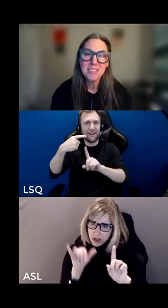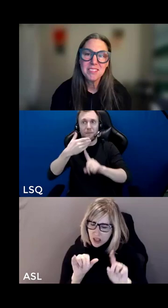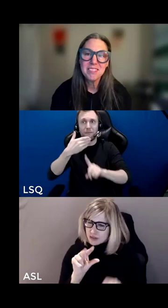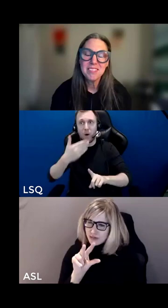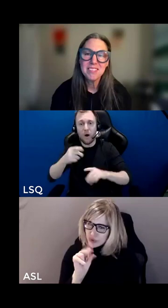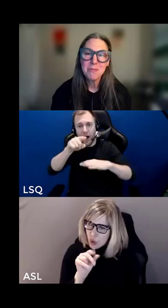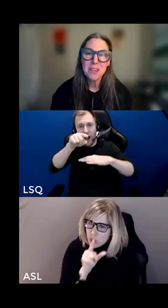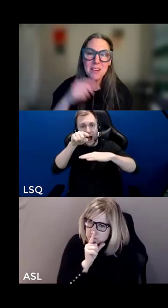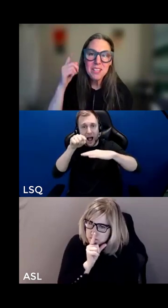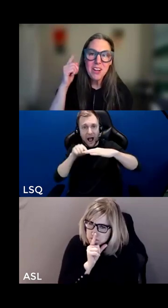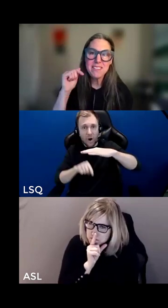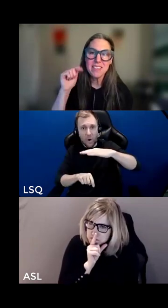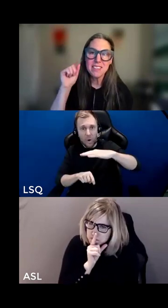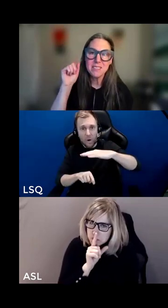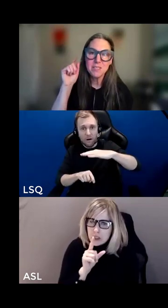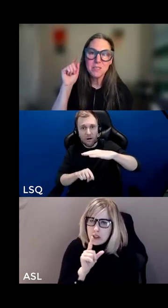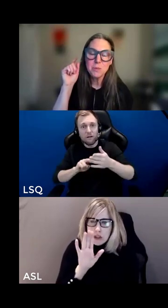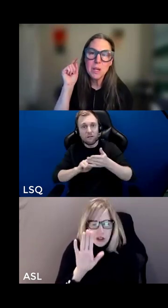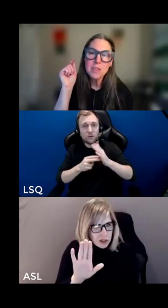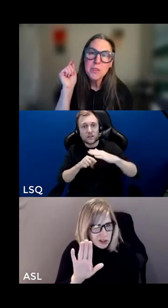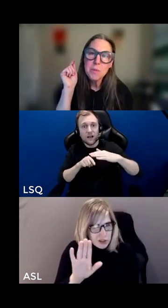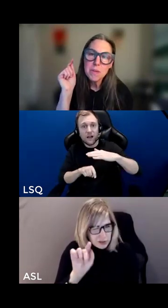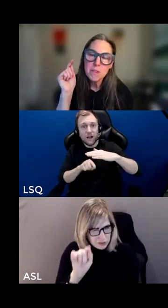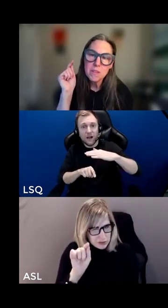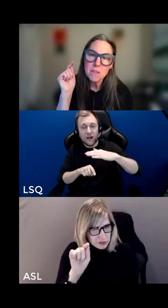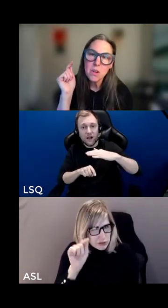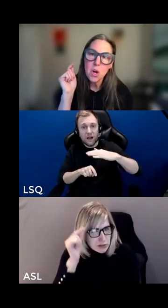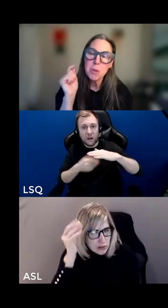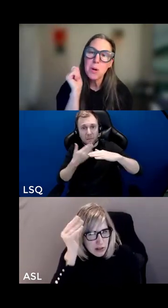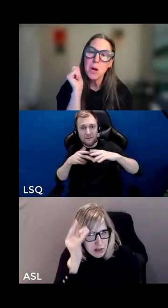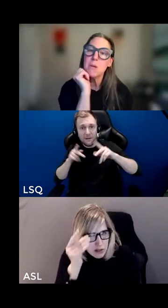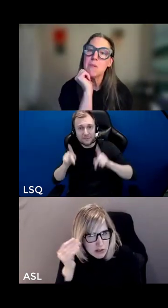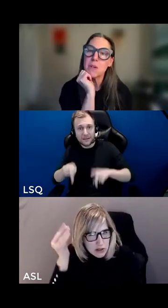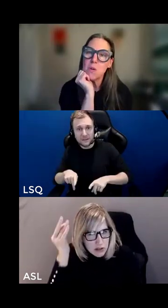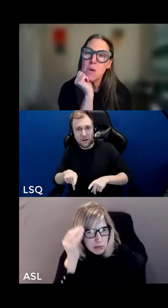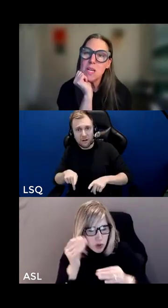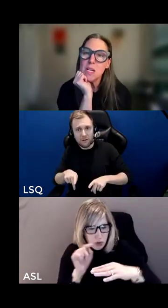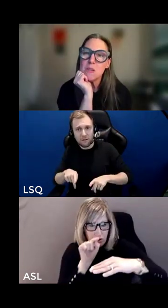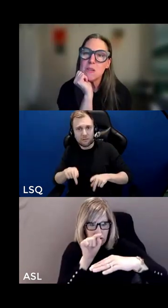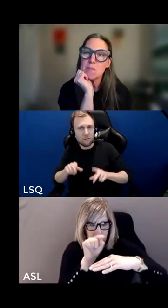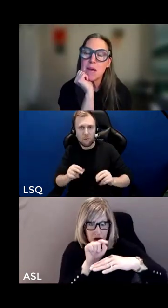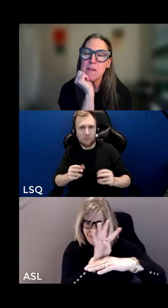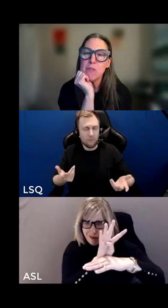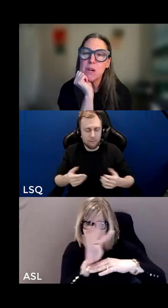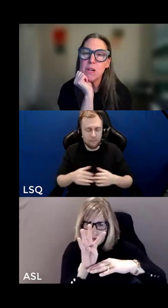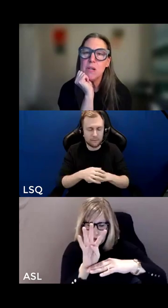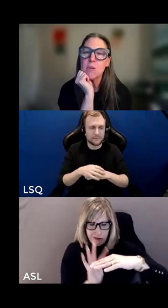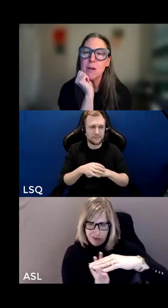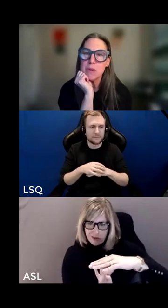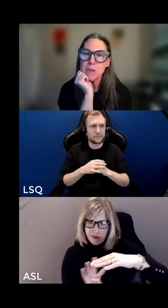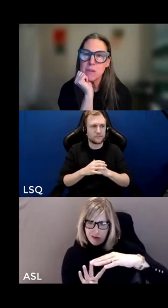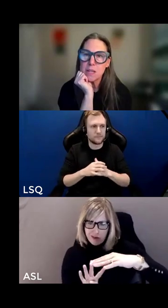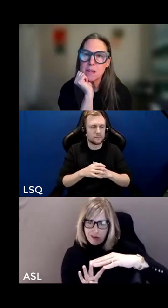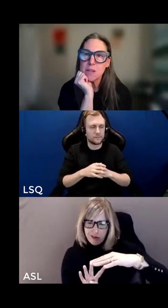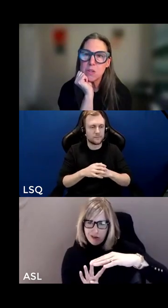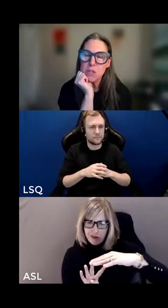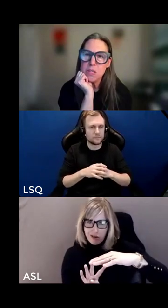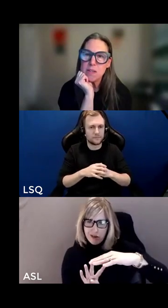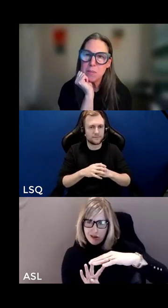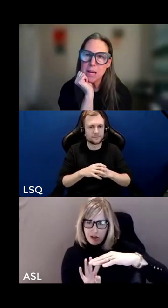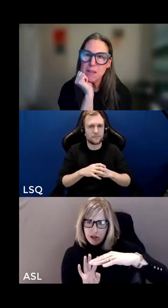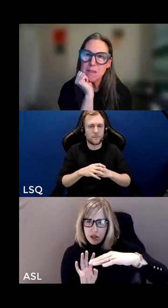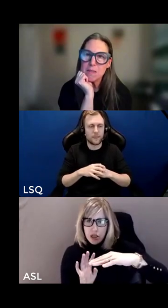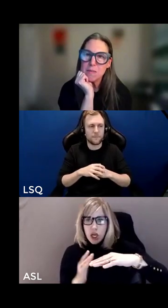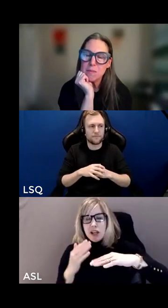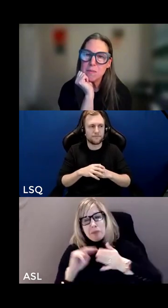i work out the logic what do the positions on the top and bottom of the coin in this metaphor represent is it